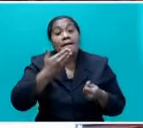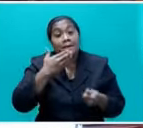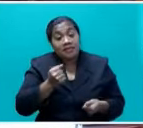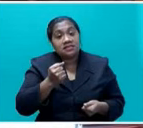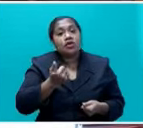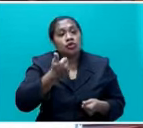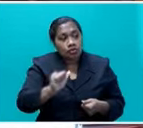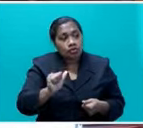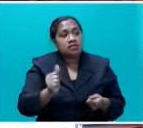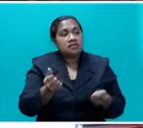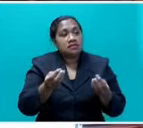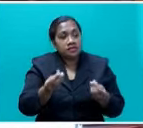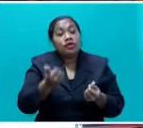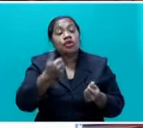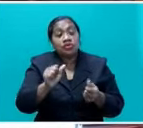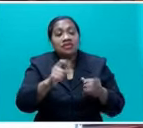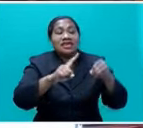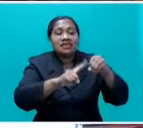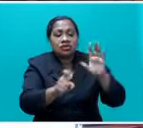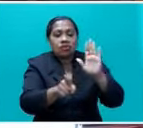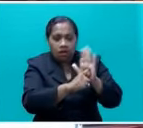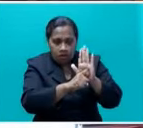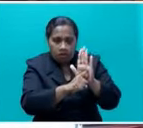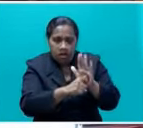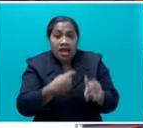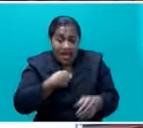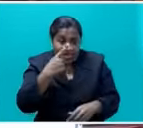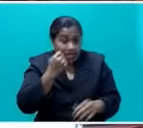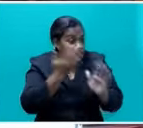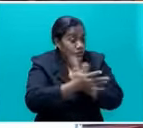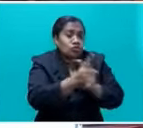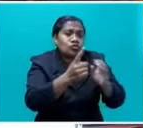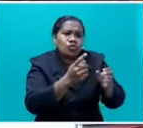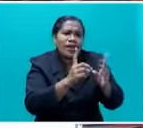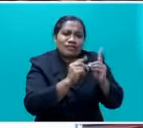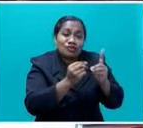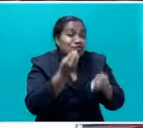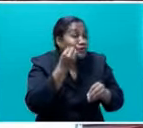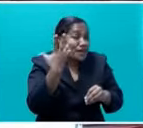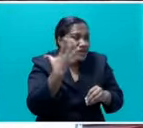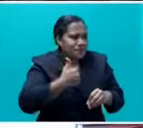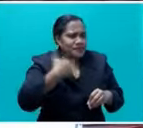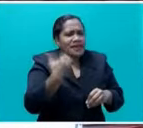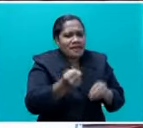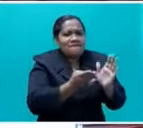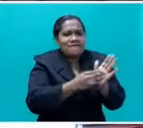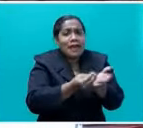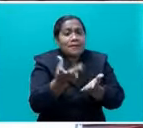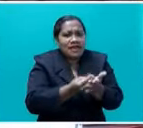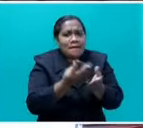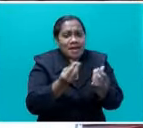those funds using the QR codes. I can go now to Extra Supermarket. I have my M-Paysa money in my phone,